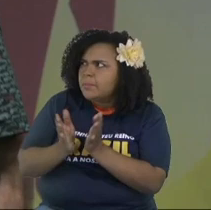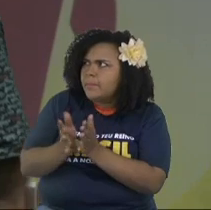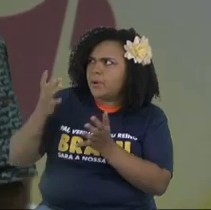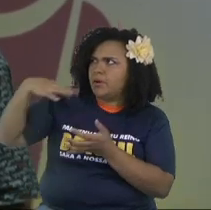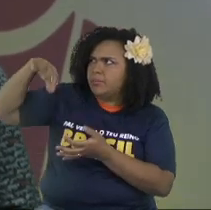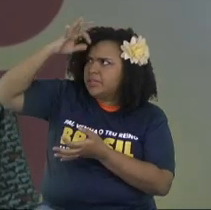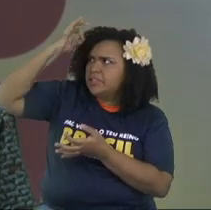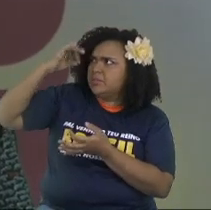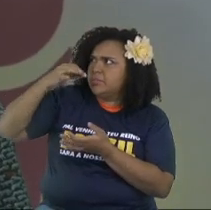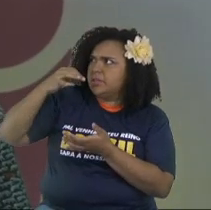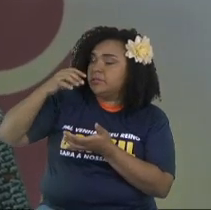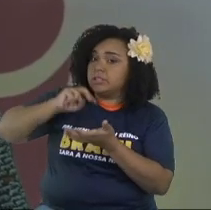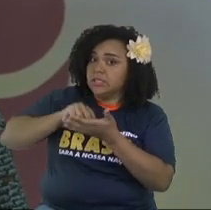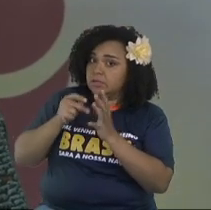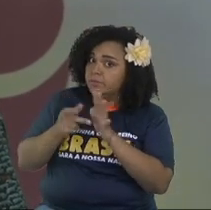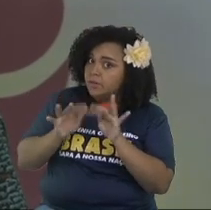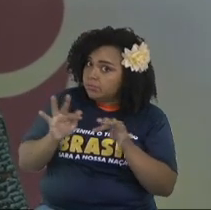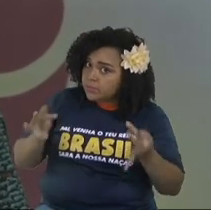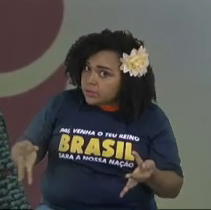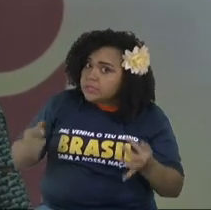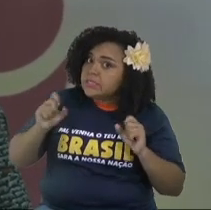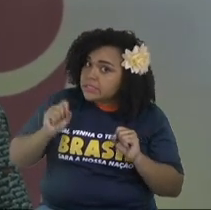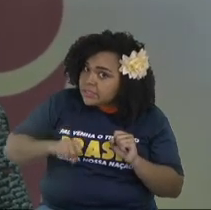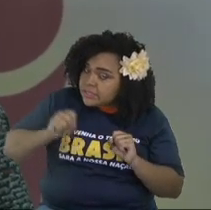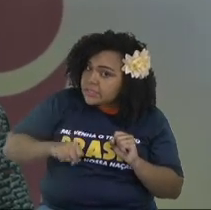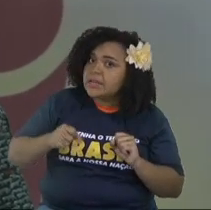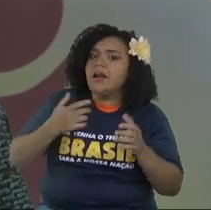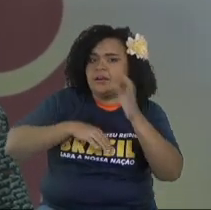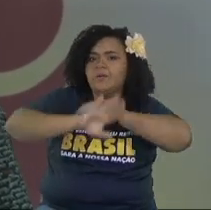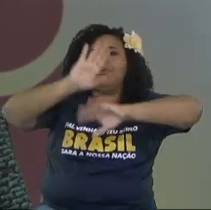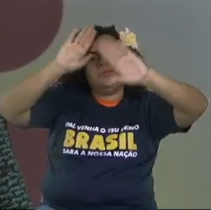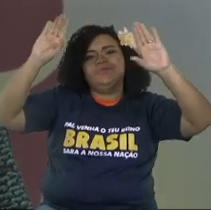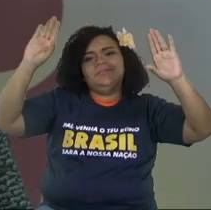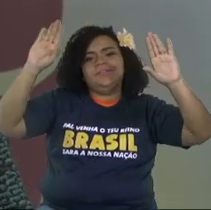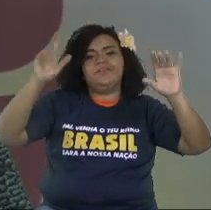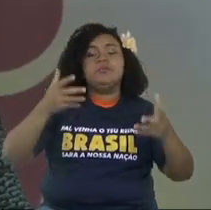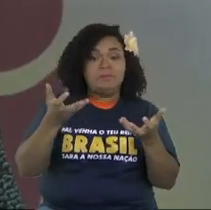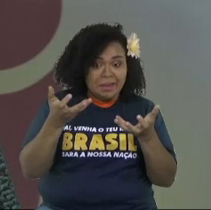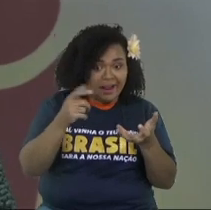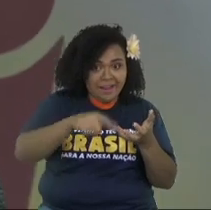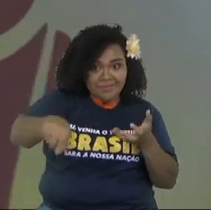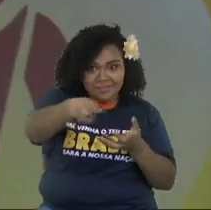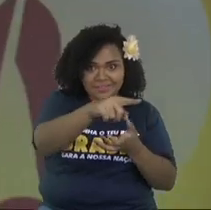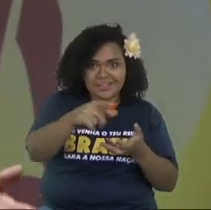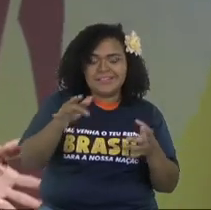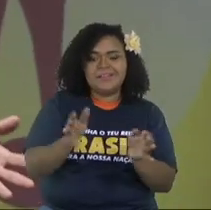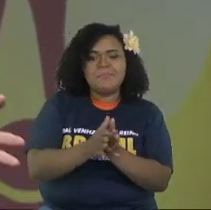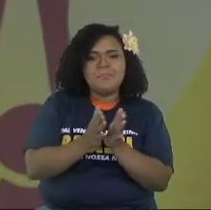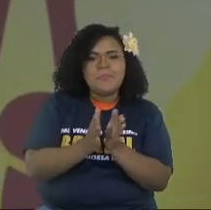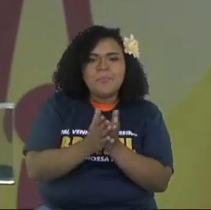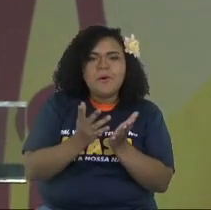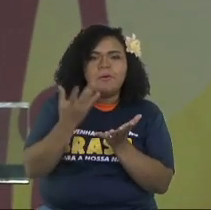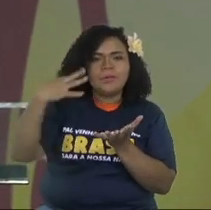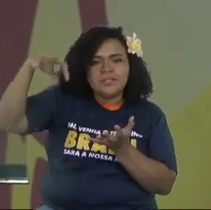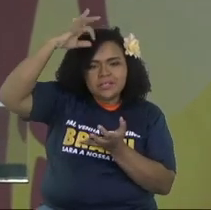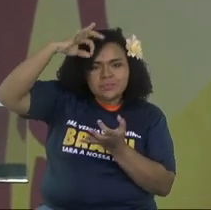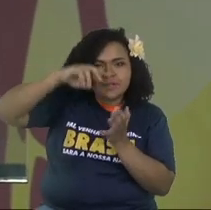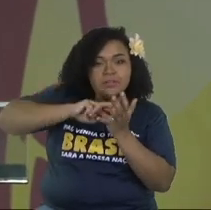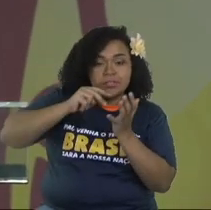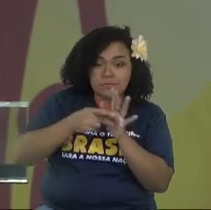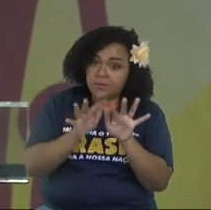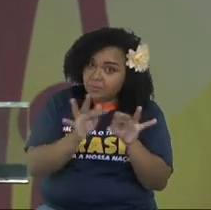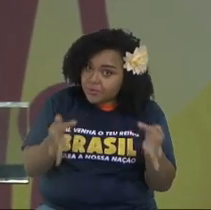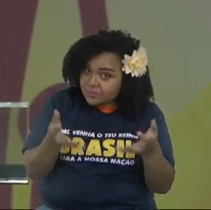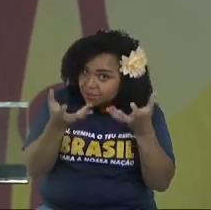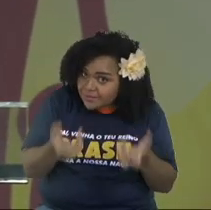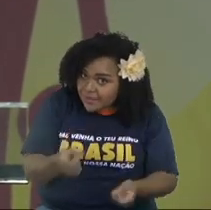And you're not going to heaven if you are not poor in your spirit, who wants to be poor and who wants